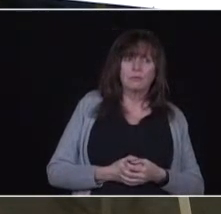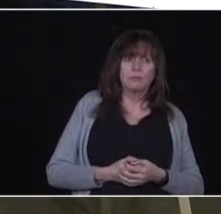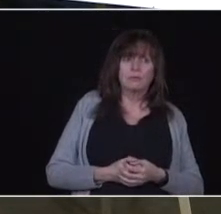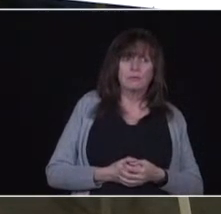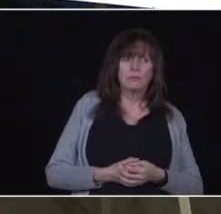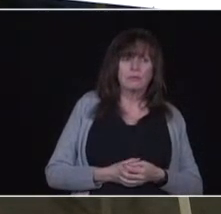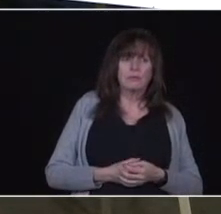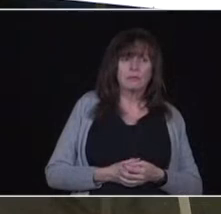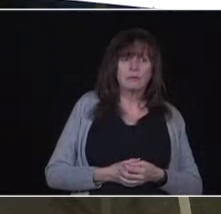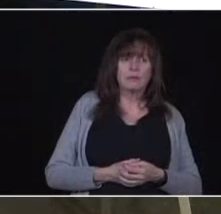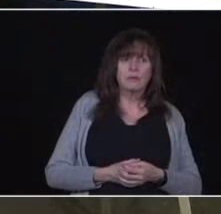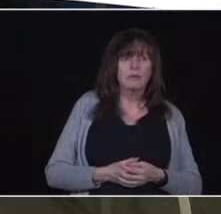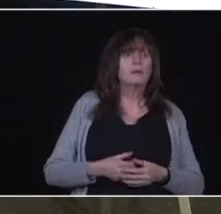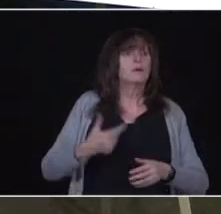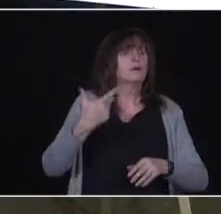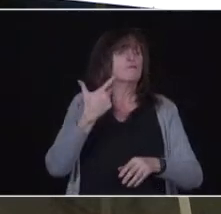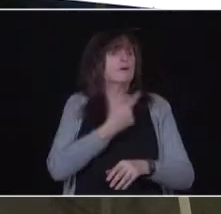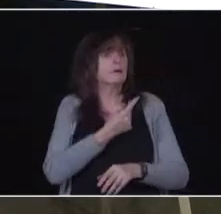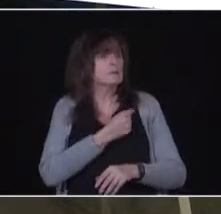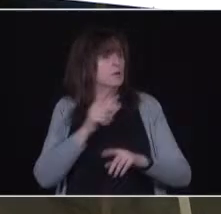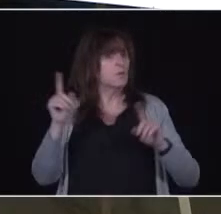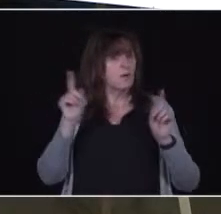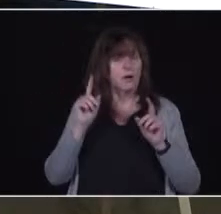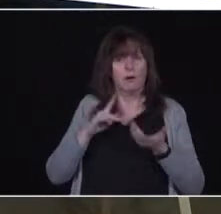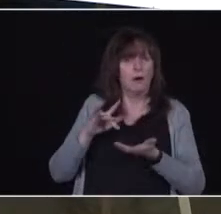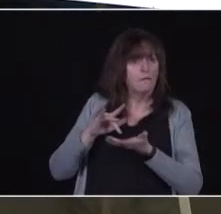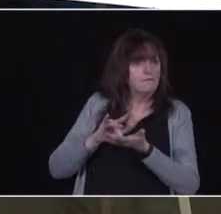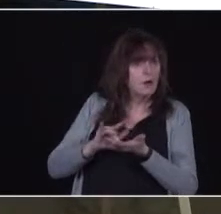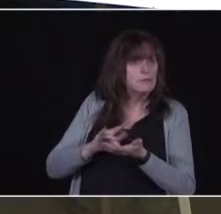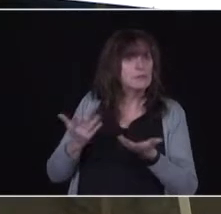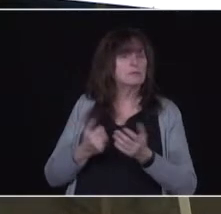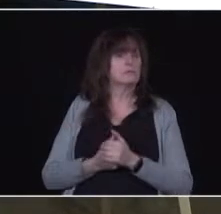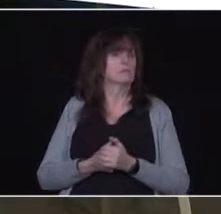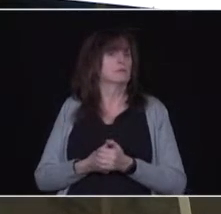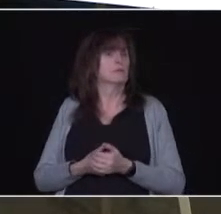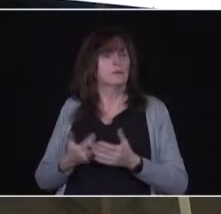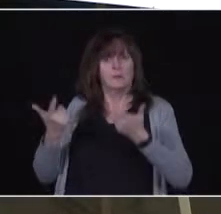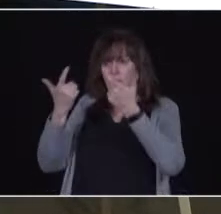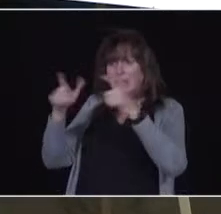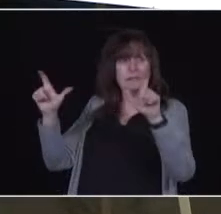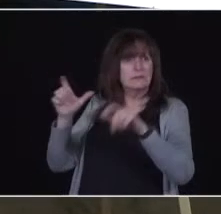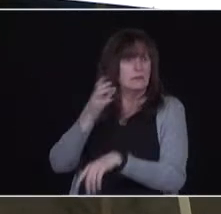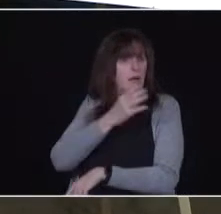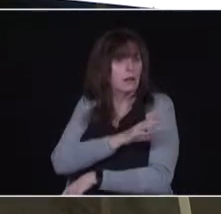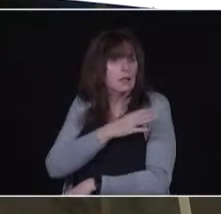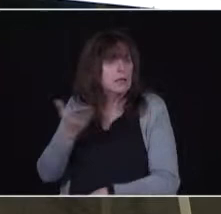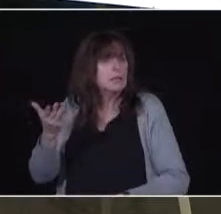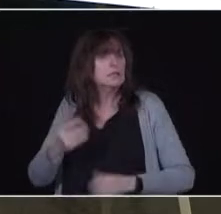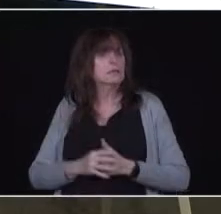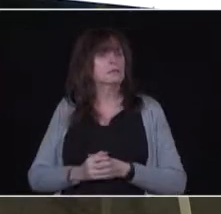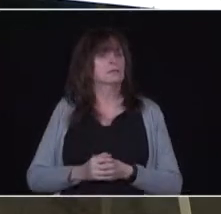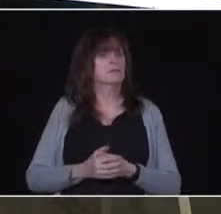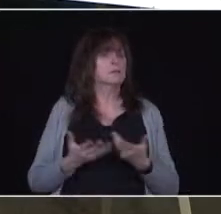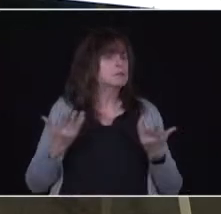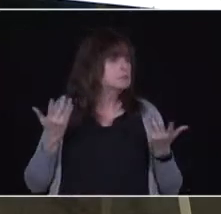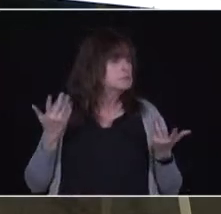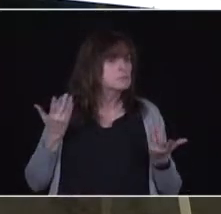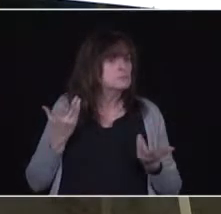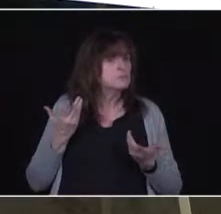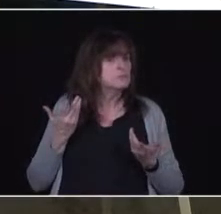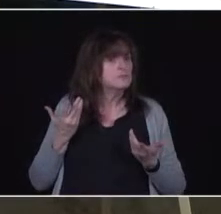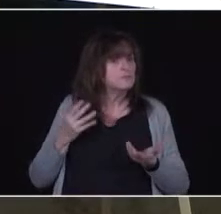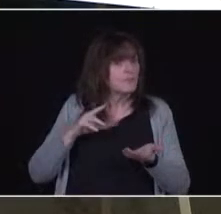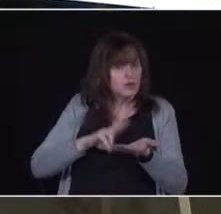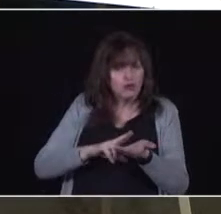pharmacies or possibly in vaccination clinics that will be put together by the primary care professionals who will come